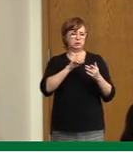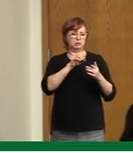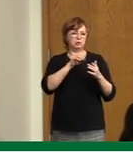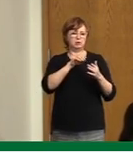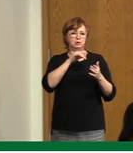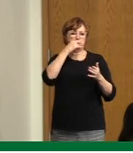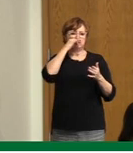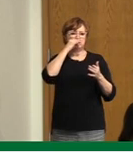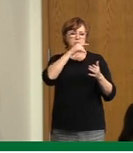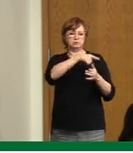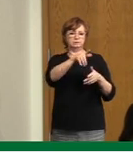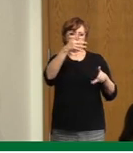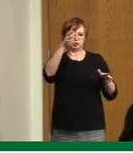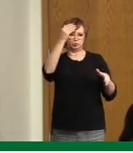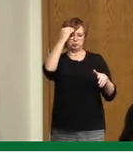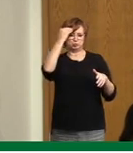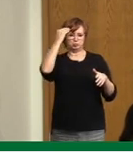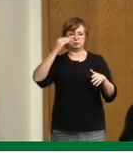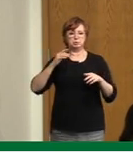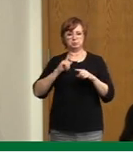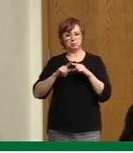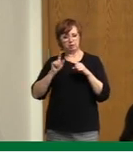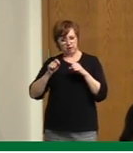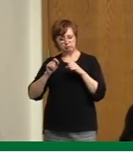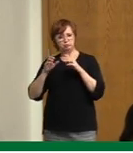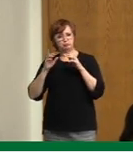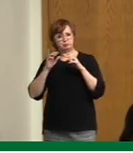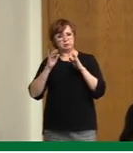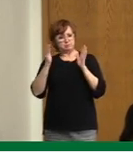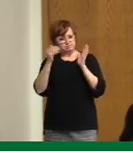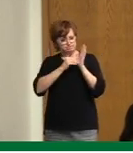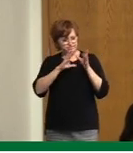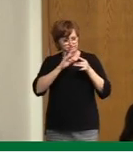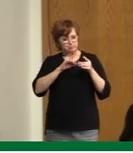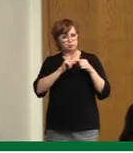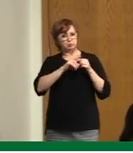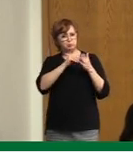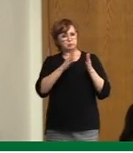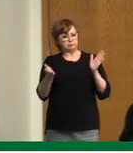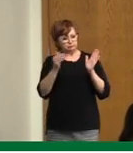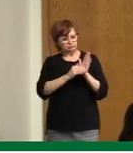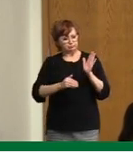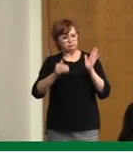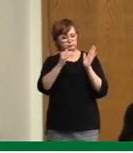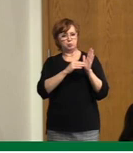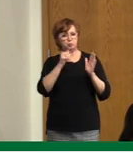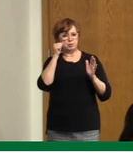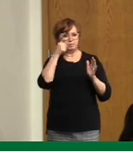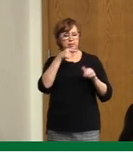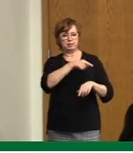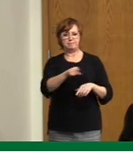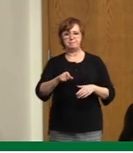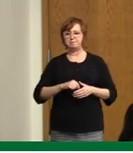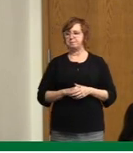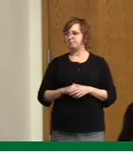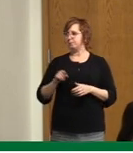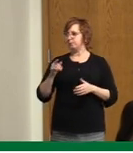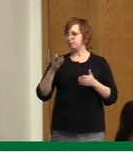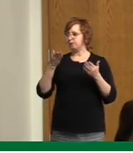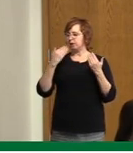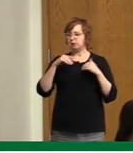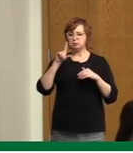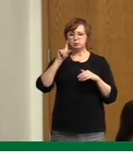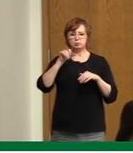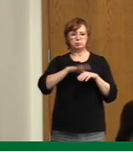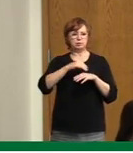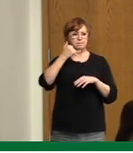that we need to continue work with our children in the home. And, of course, teachers can really support children to be safe in the school setting. We'll take another